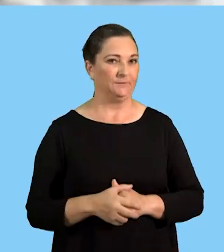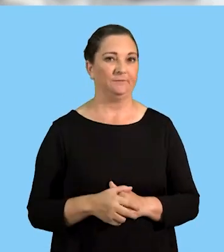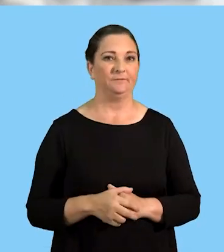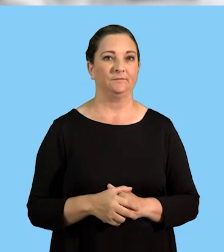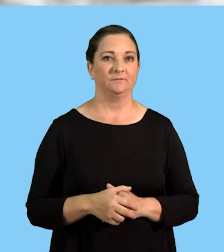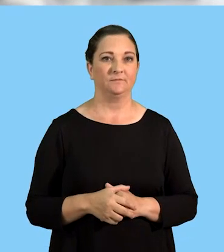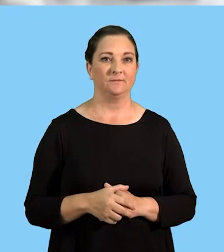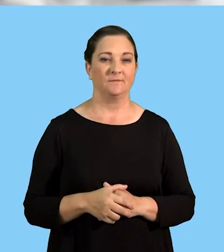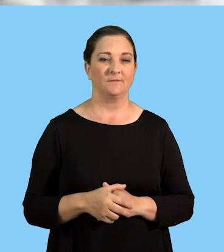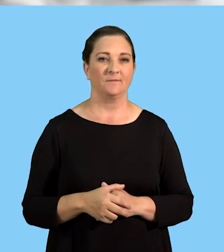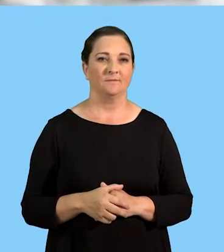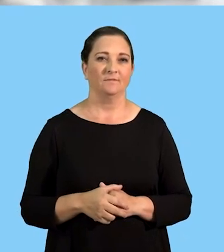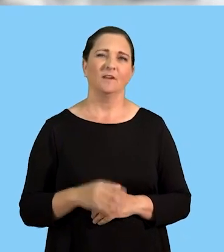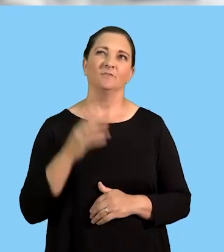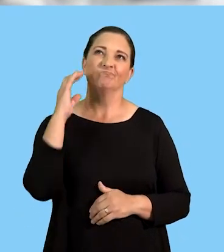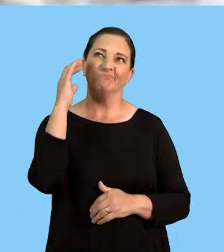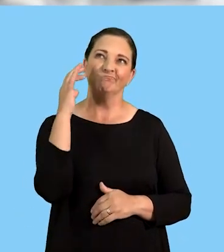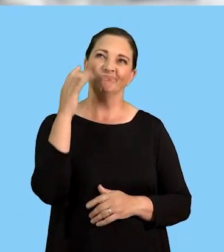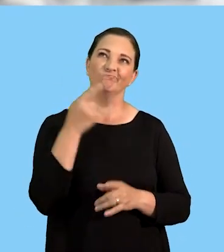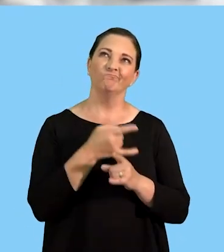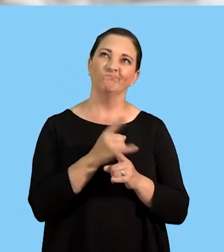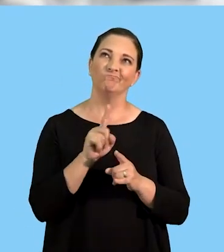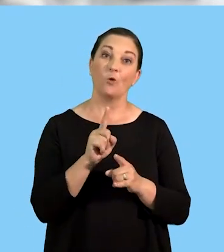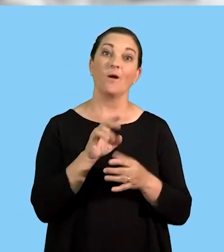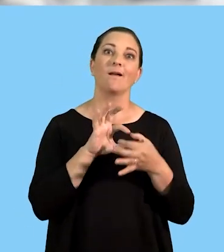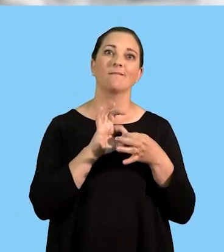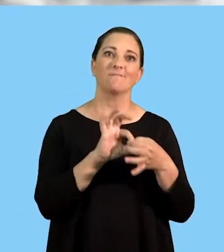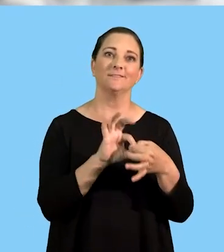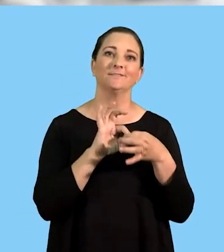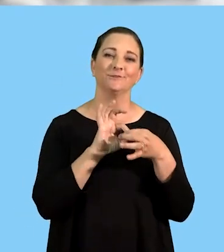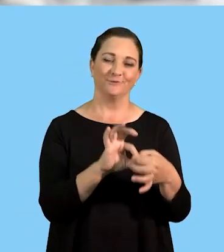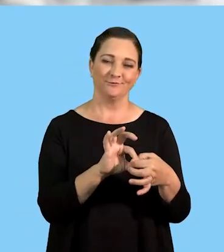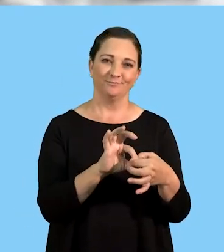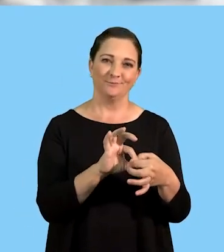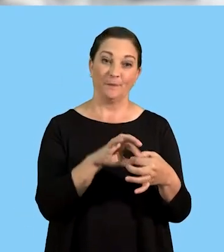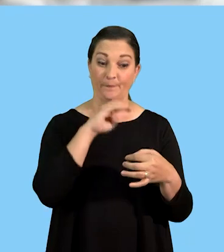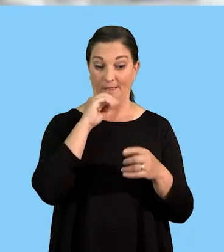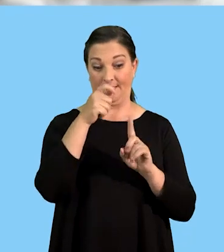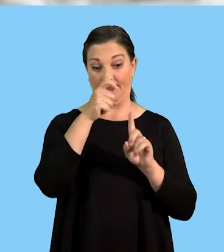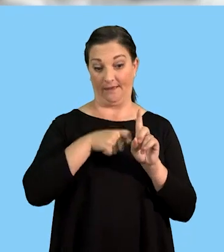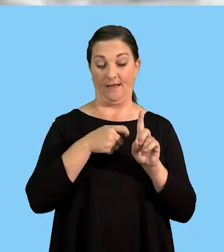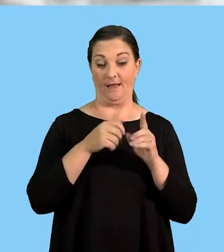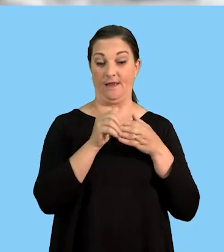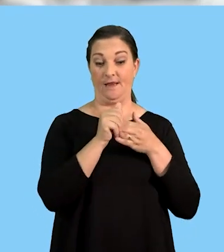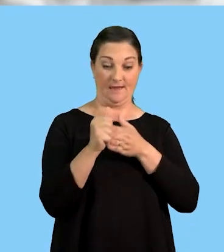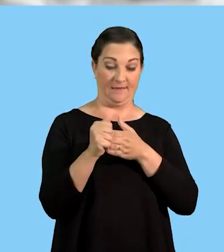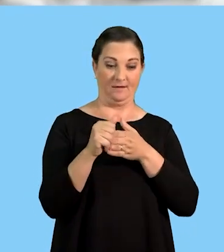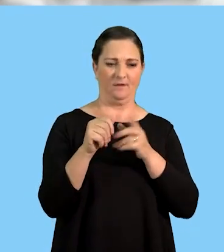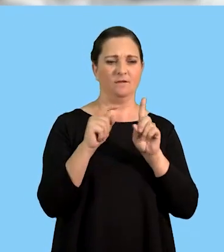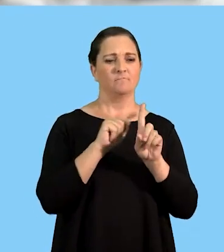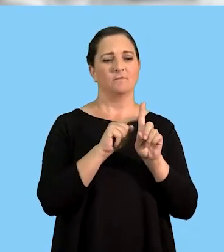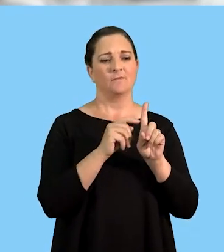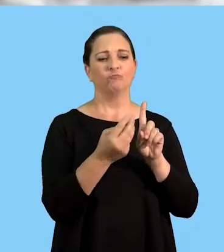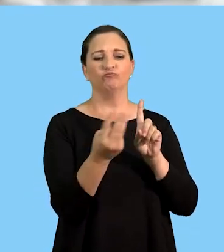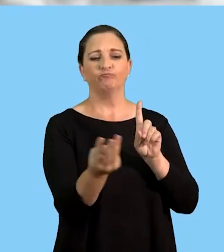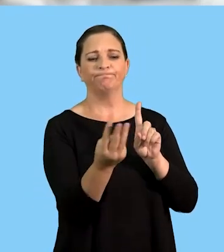Leaders and followers as a theory is a theory that talks about the relationship and how the leader and the subordinates interact